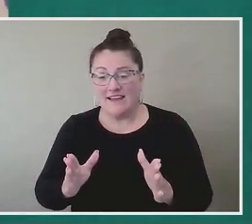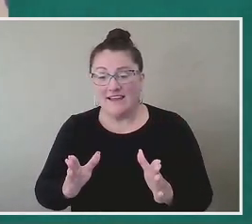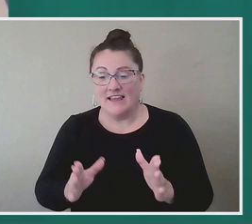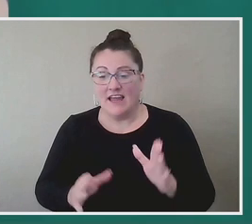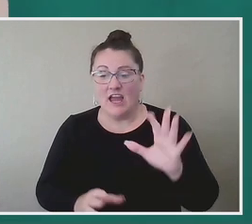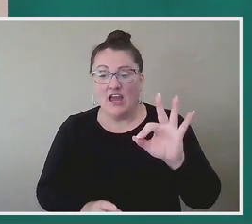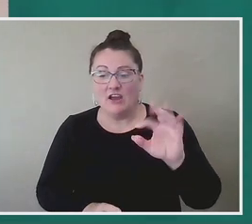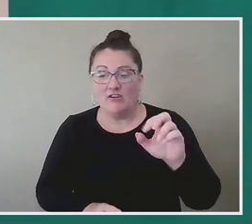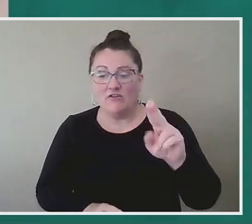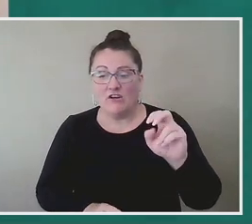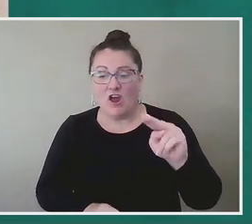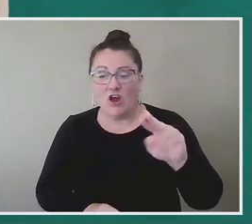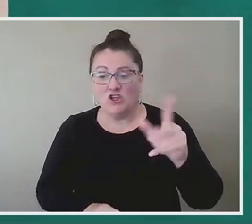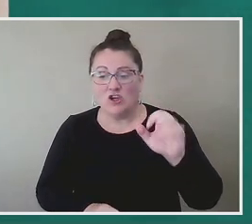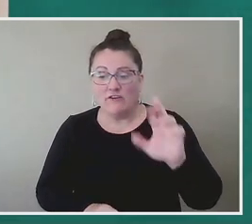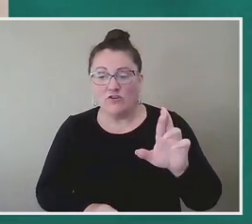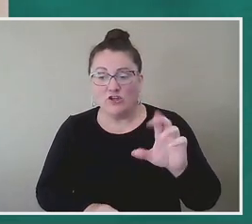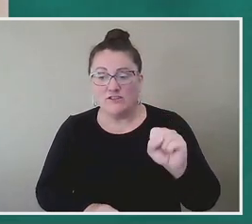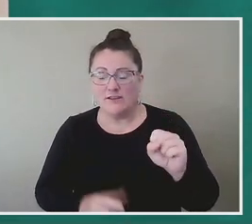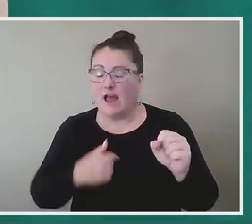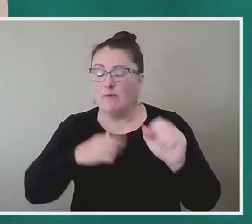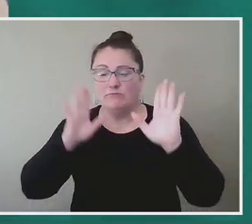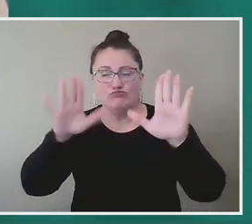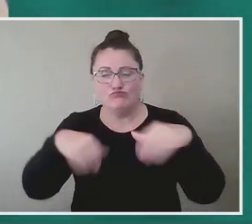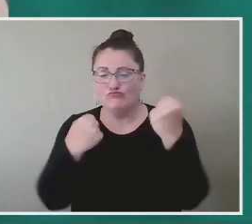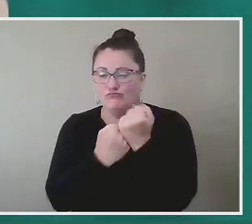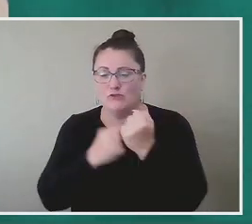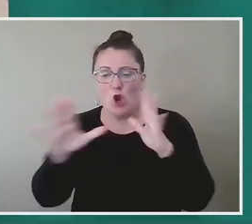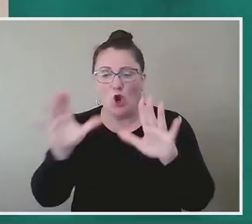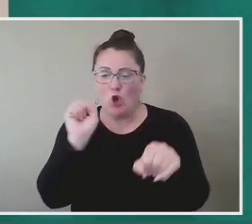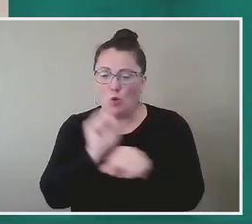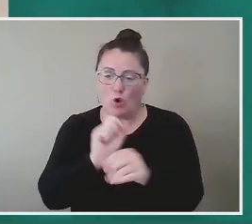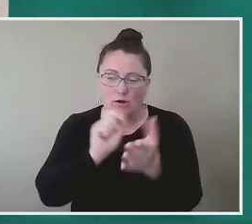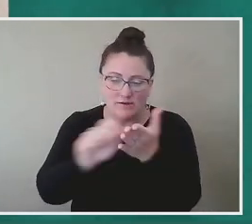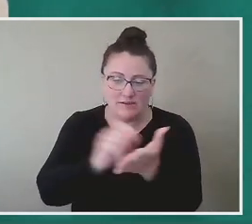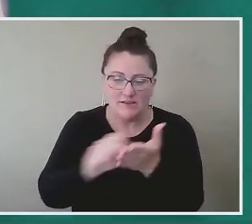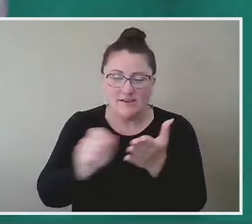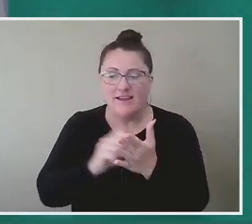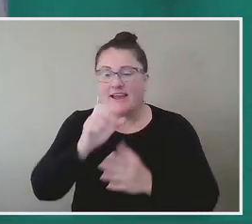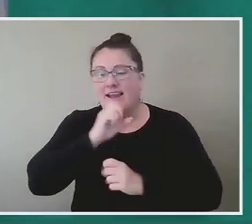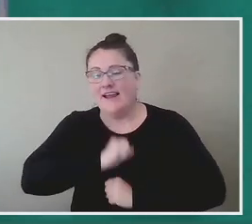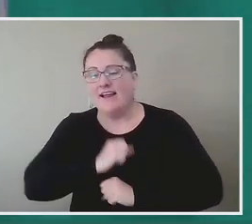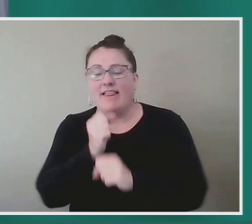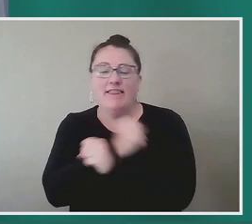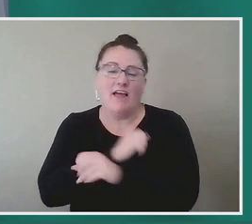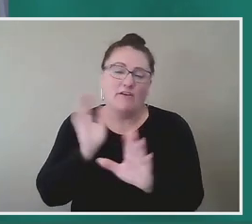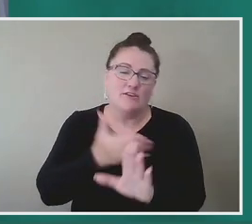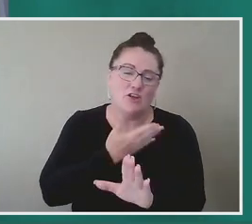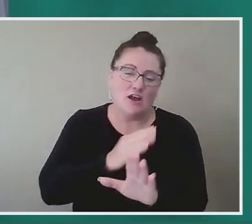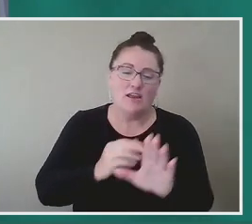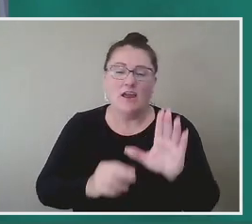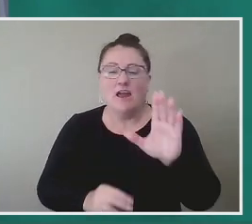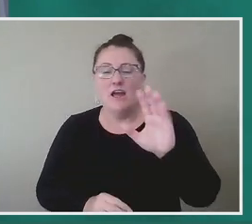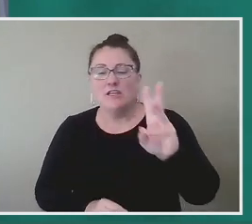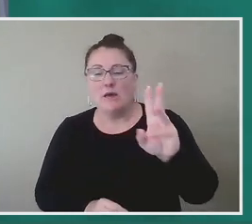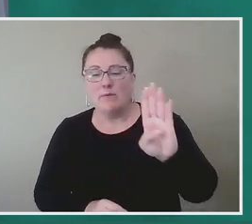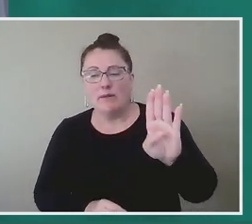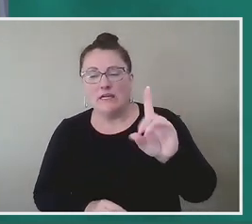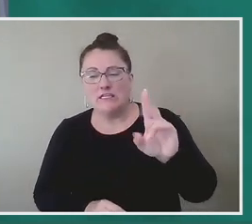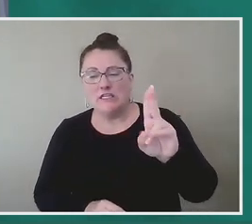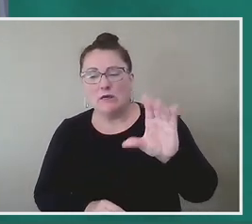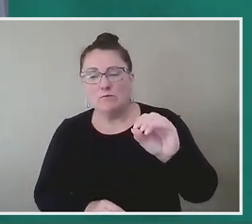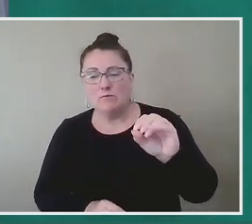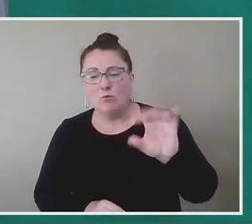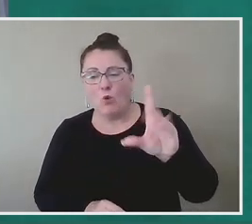Jeffers. I'm a great fan of her work of the age of Phyllis and love songs of WV Dubois and joining her in conversation will be Joy